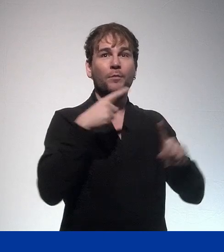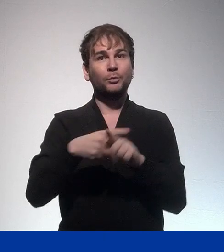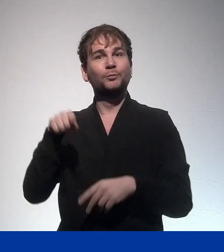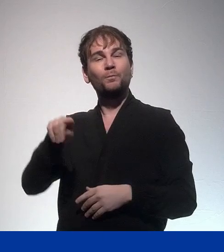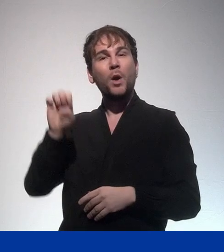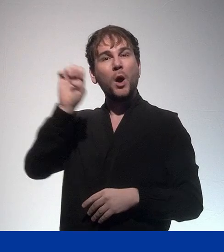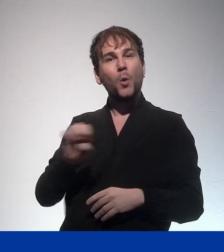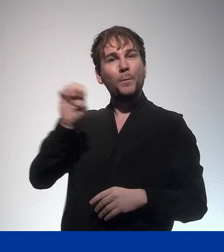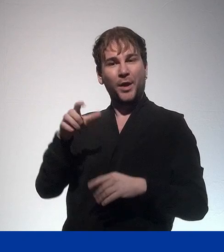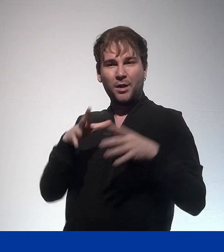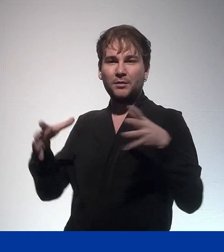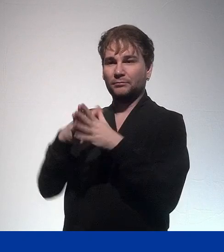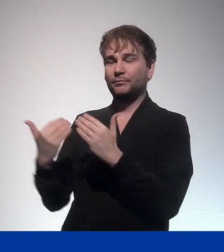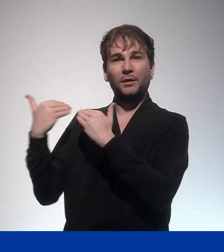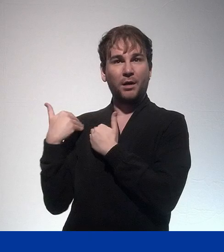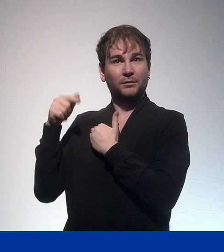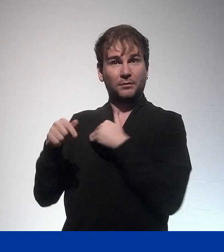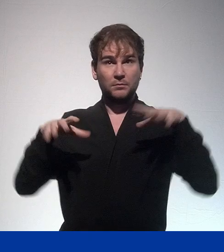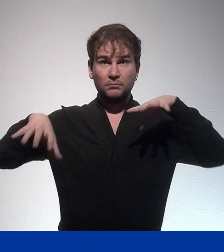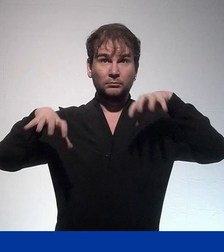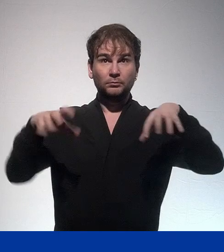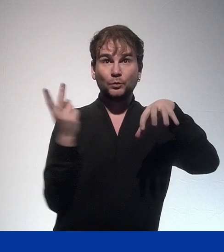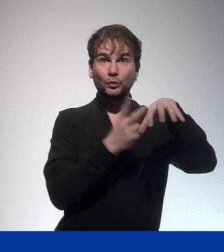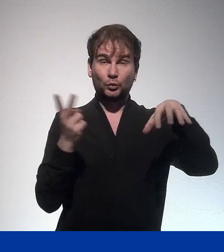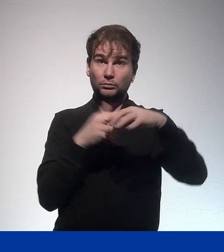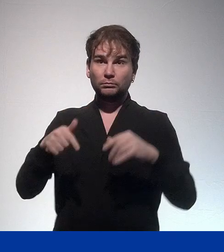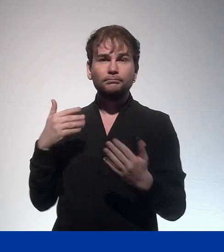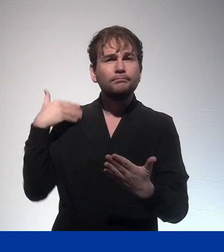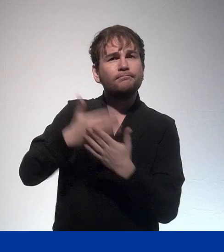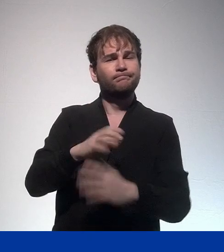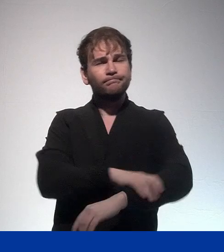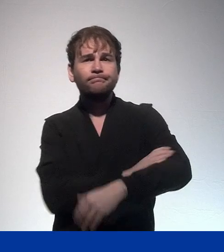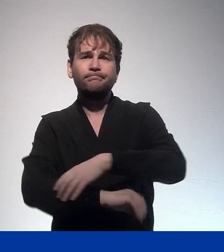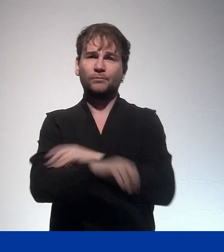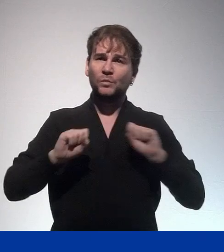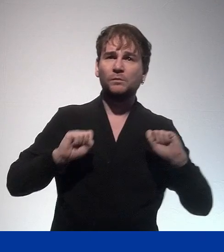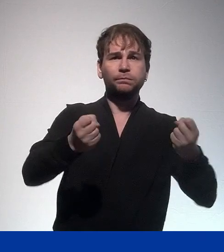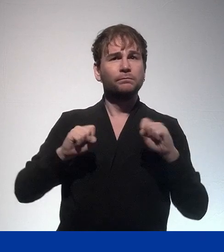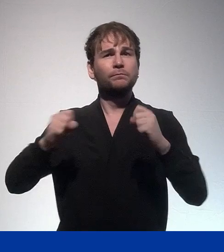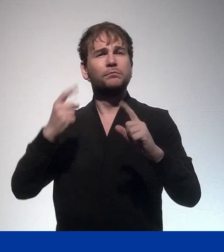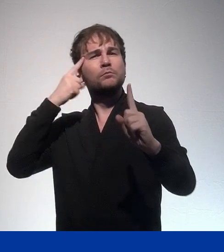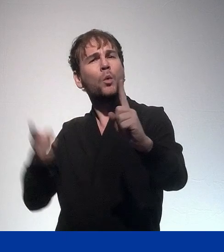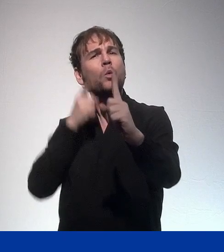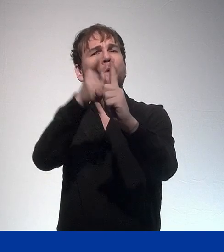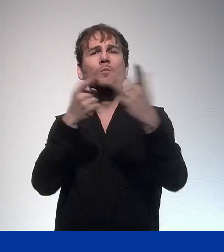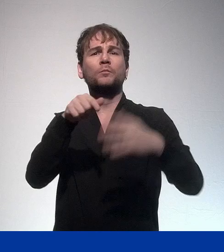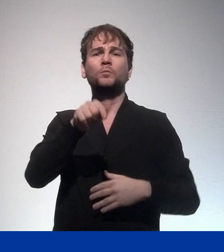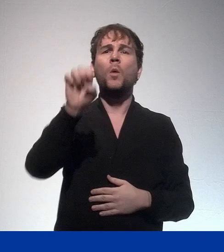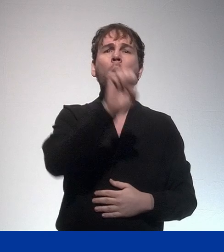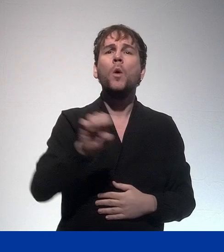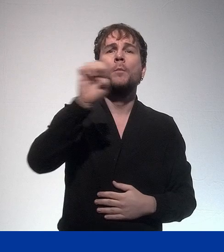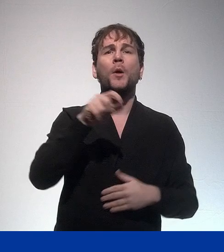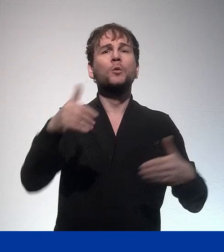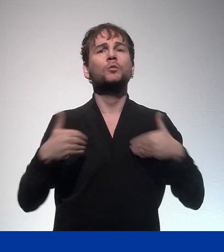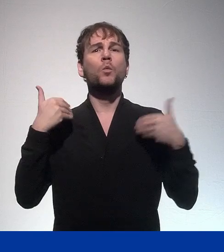we want to be very clear here that we accept the challenge of developing the European youth